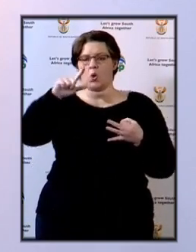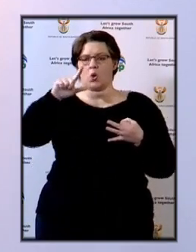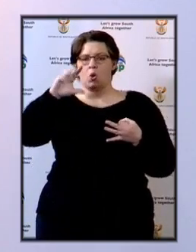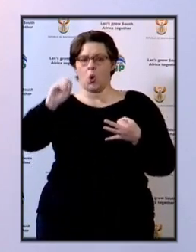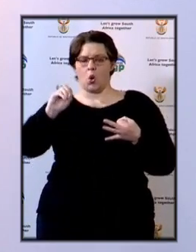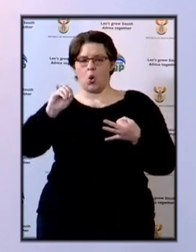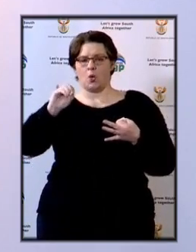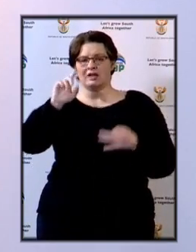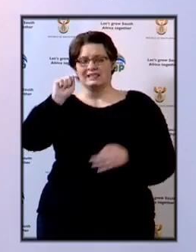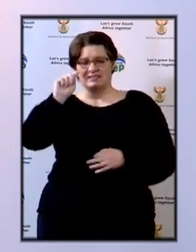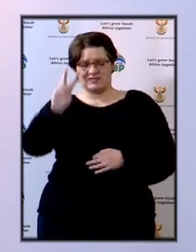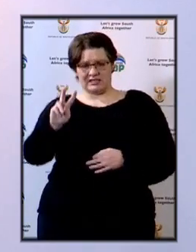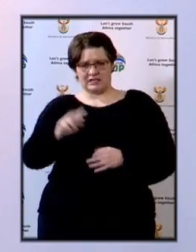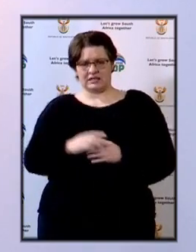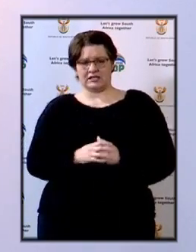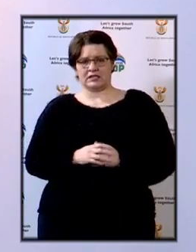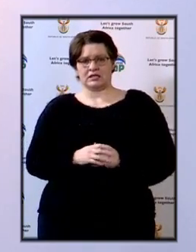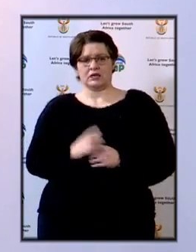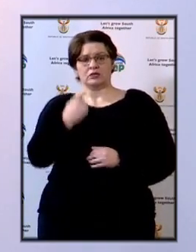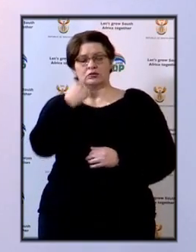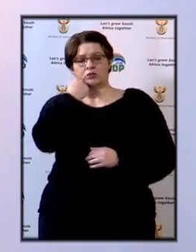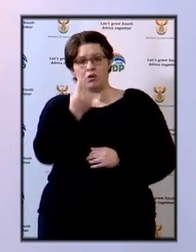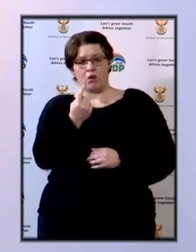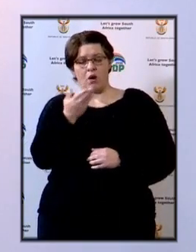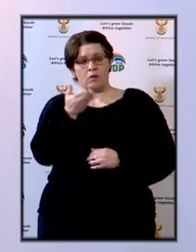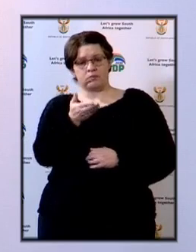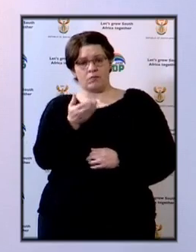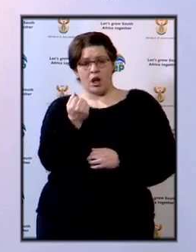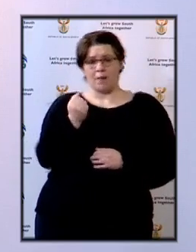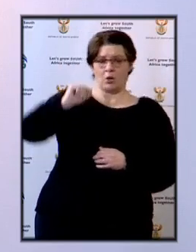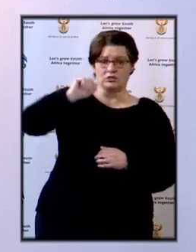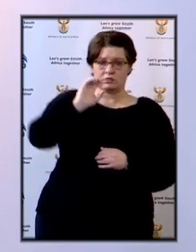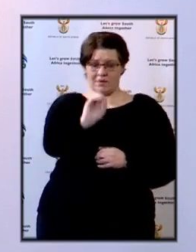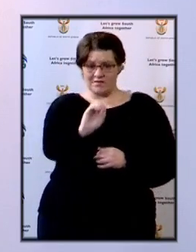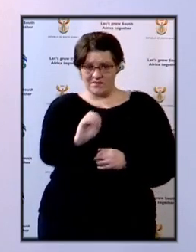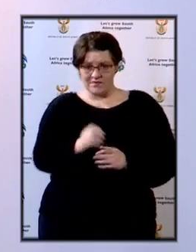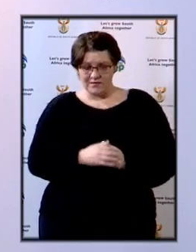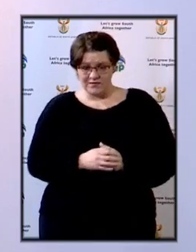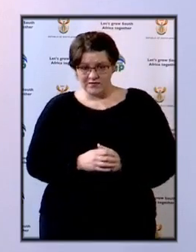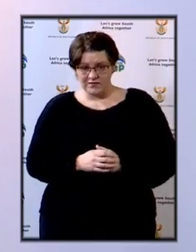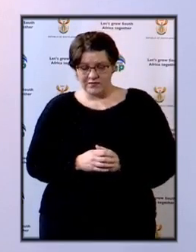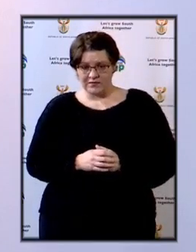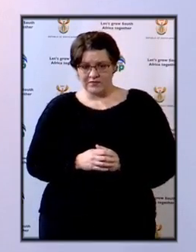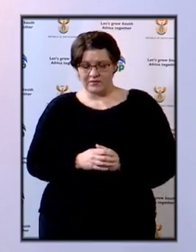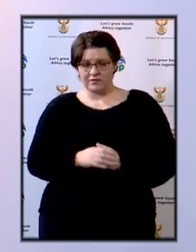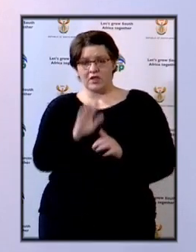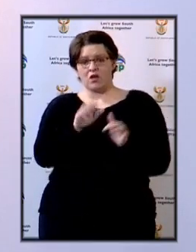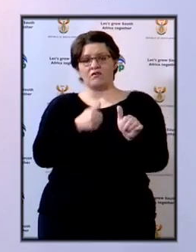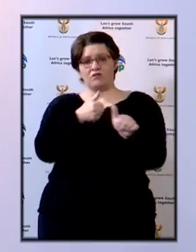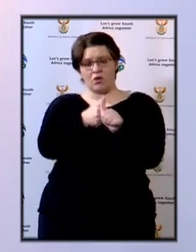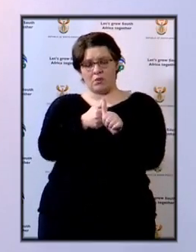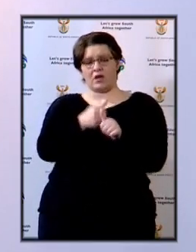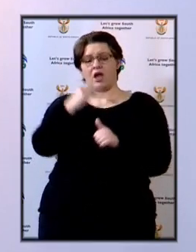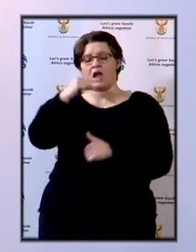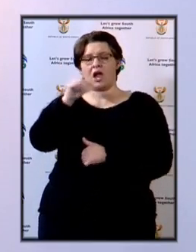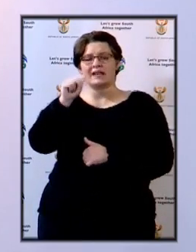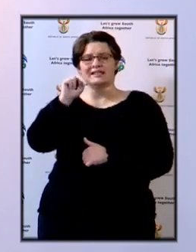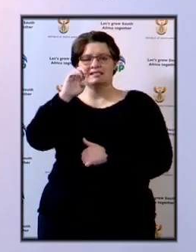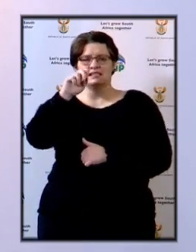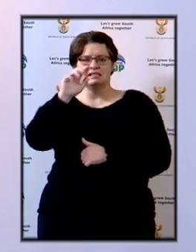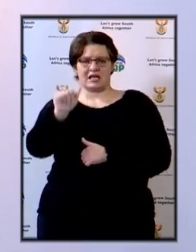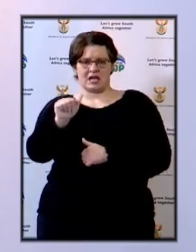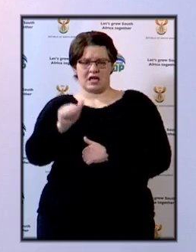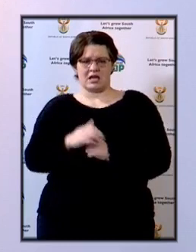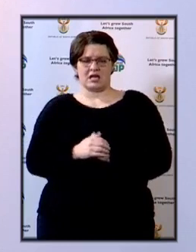TV. Will bail be opposed tomorrow at the court hearing? And the follow-up question from Kanita